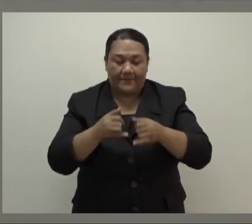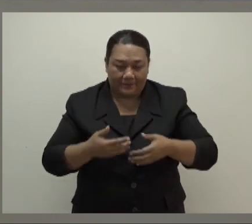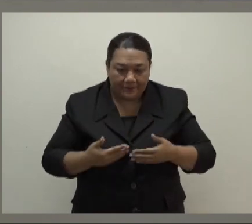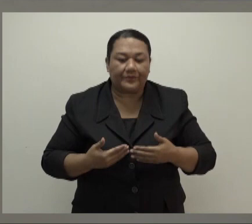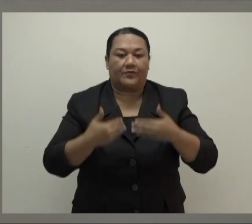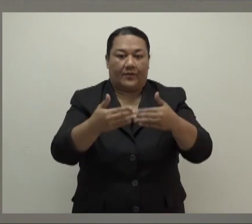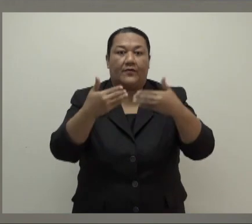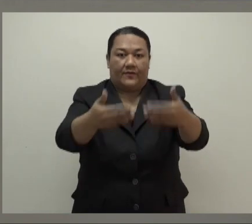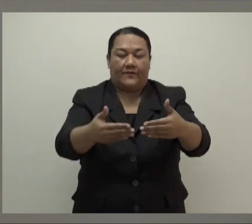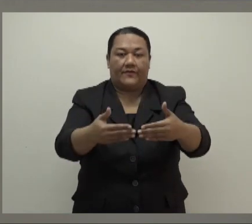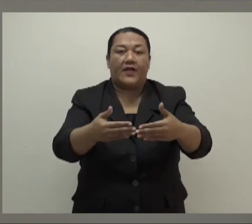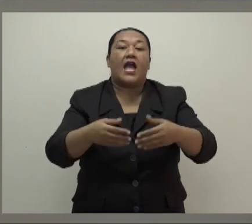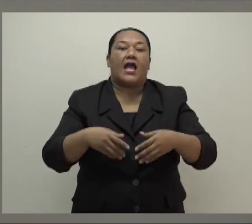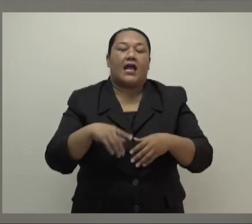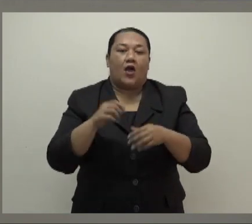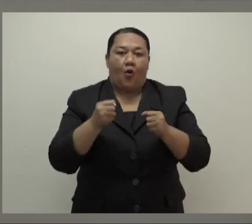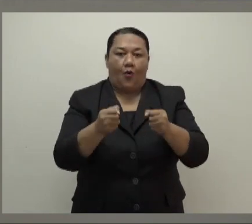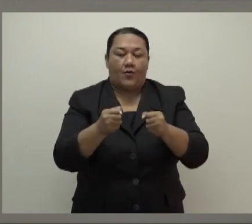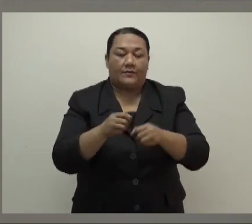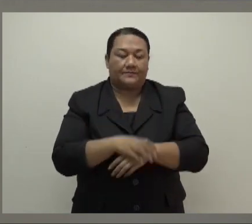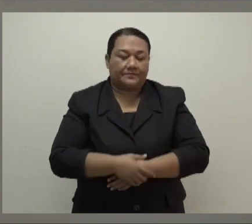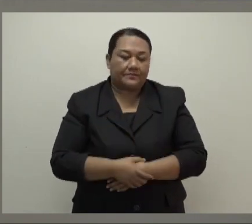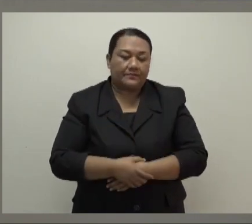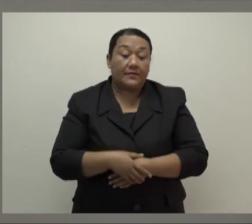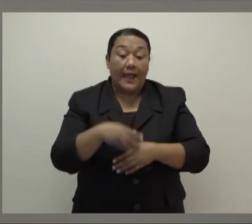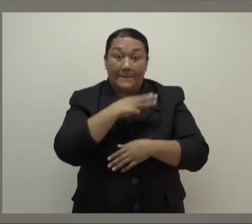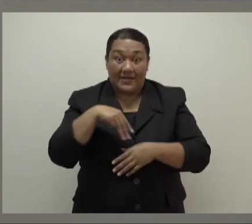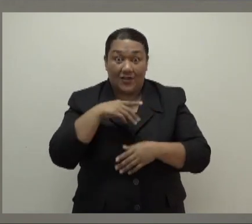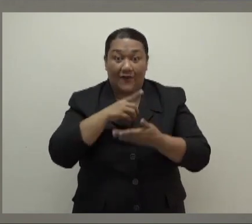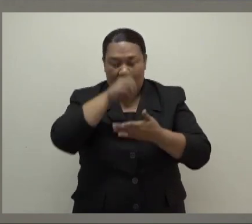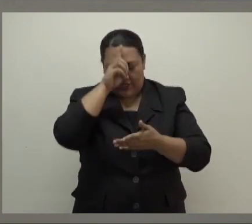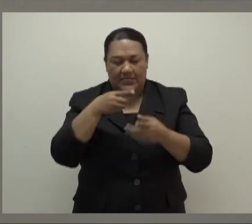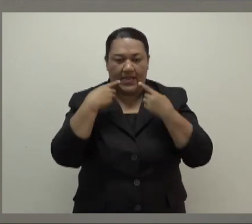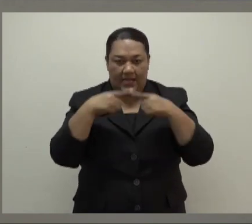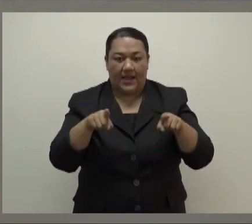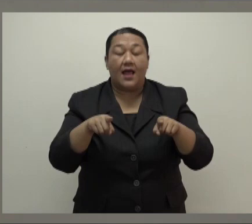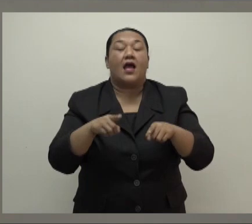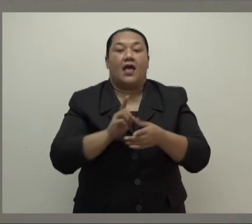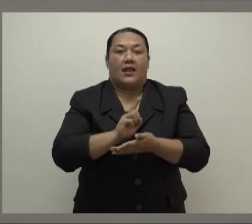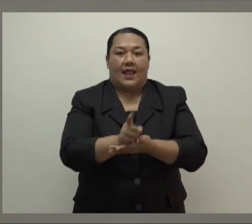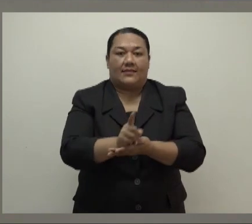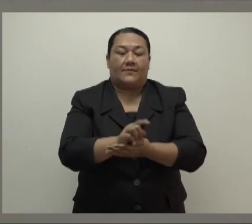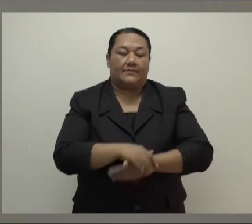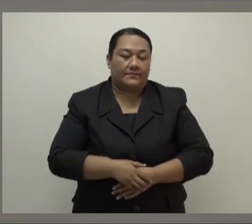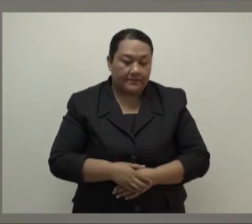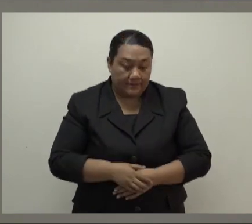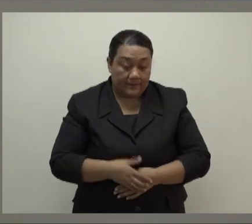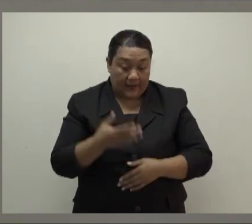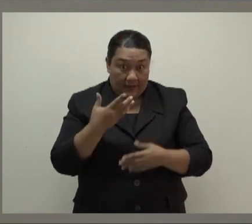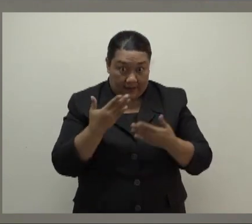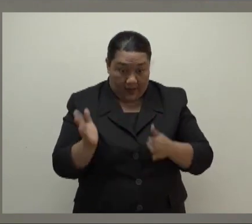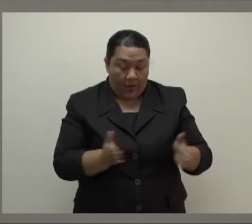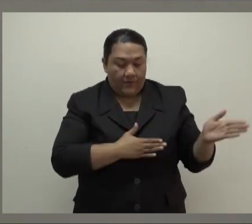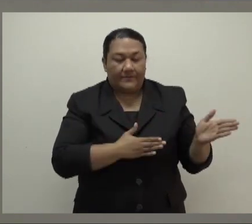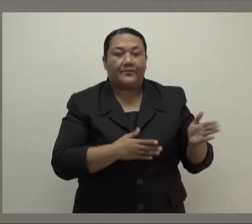details in that respect. And, indeed, we can ask any questions of her. Now, let's review where we stand on our recovery from COVID-19 pandemic.